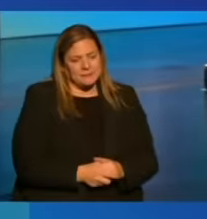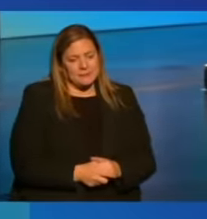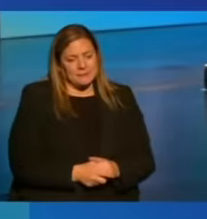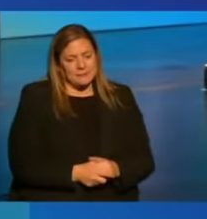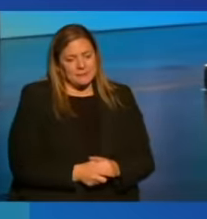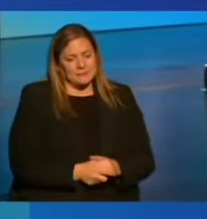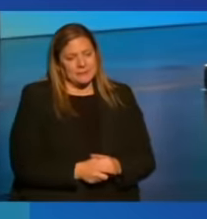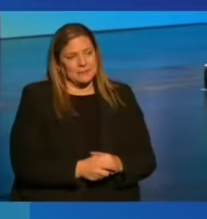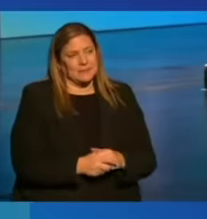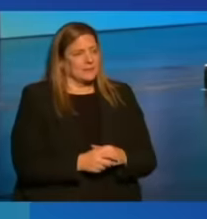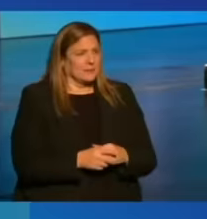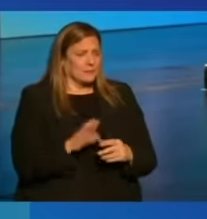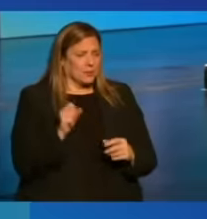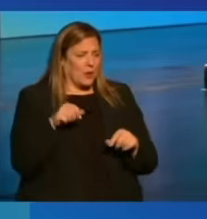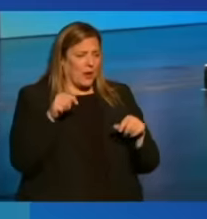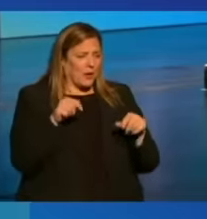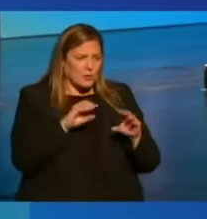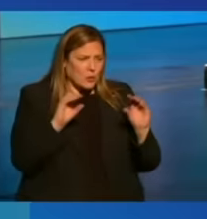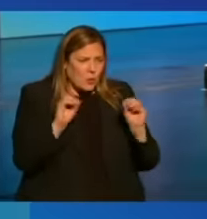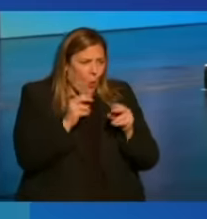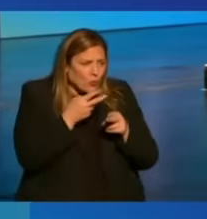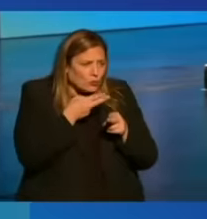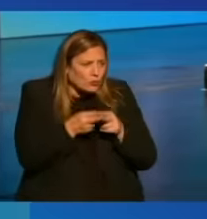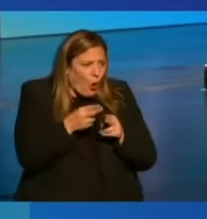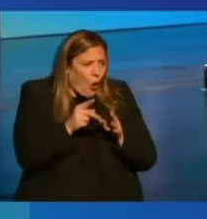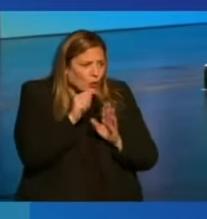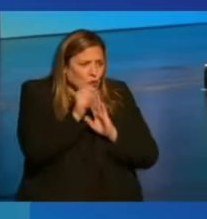So this is not a short-term project.